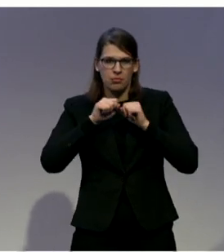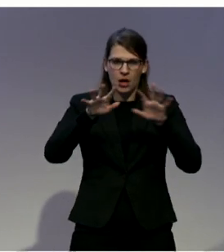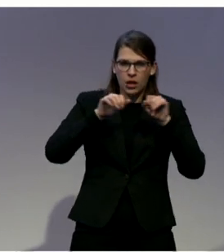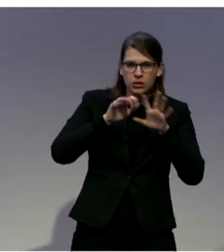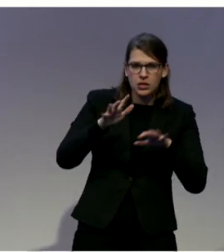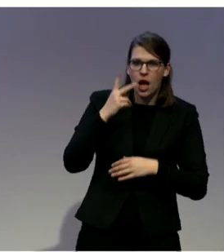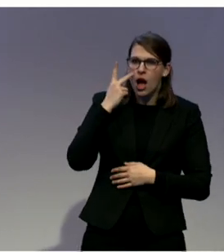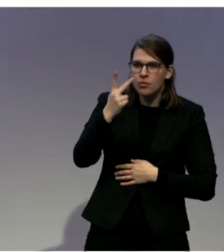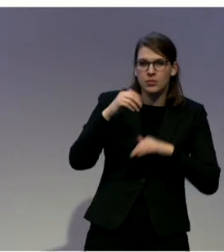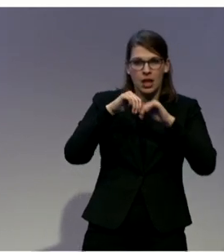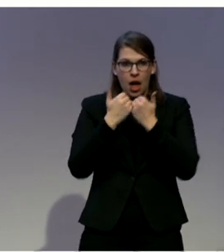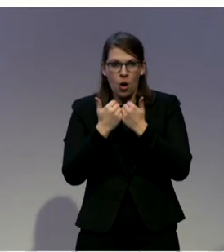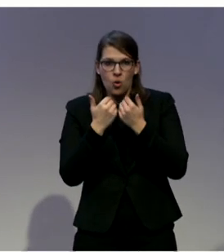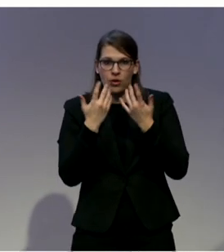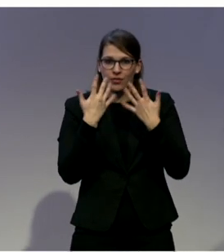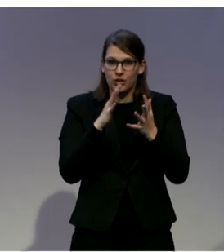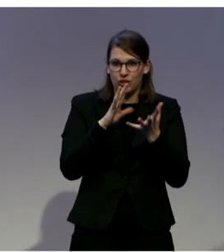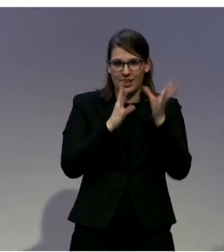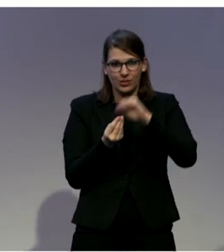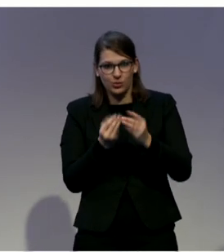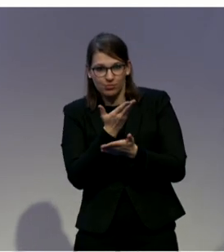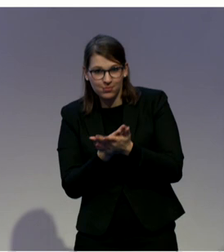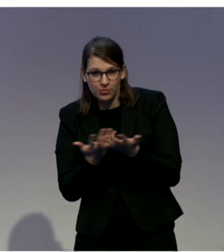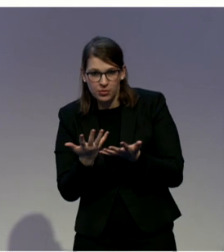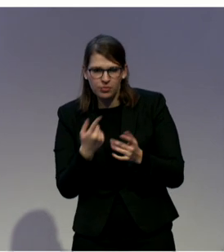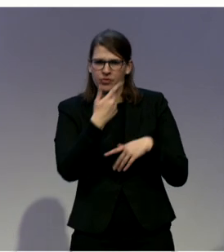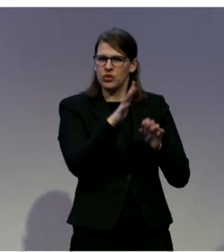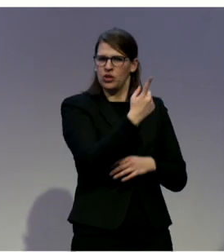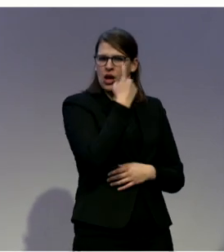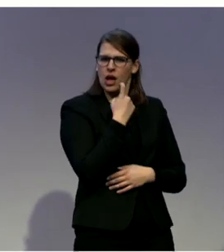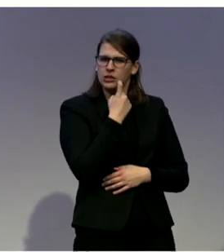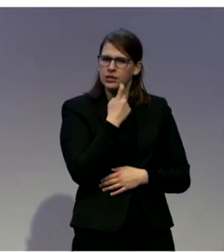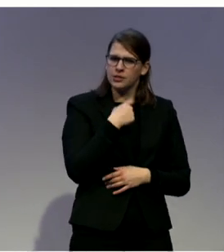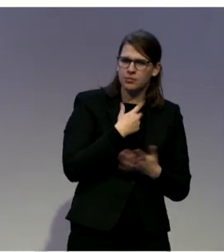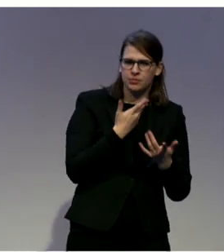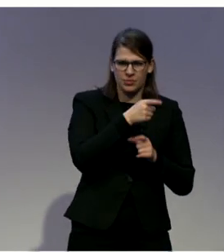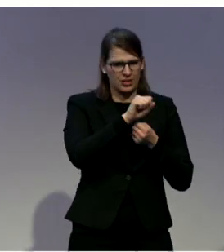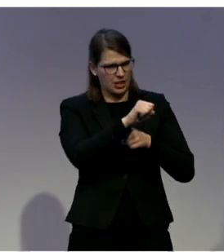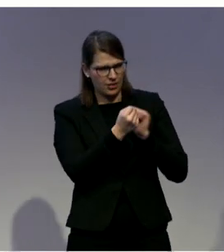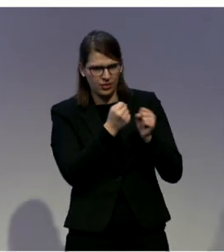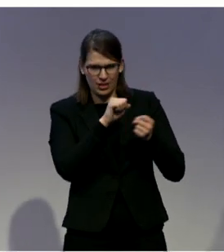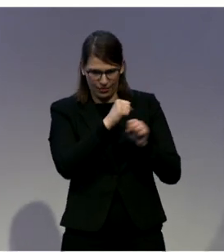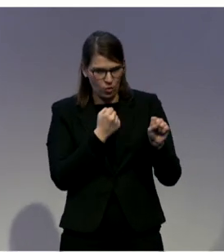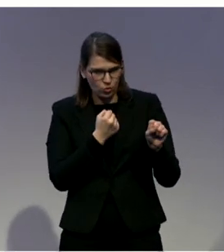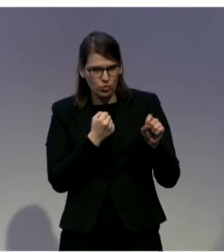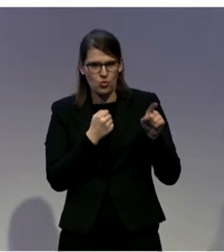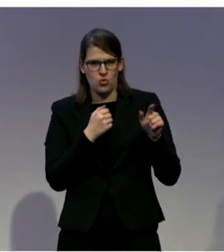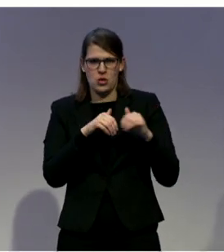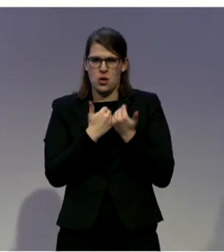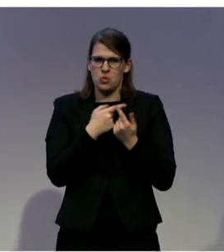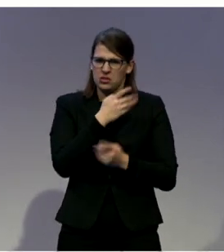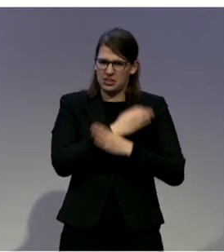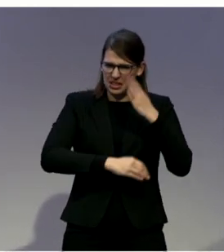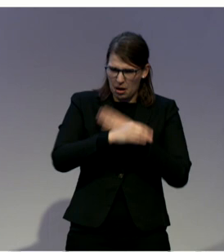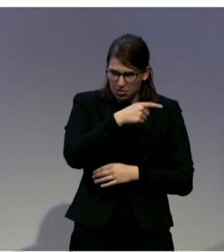what is the impact of the practice? How do they enjoy? What does the sport mean to them?